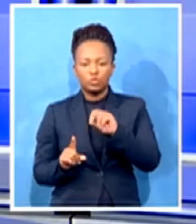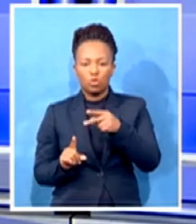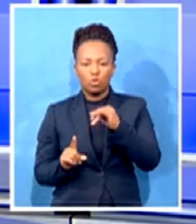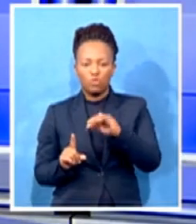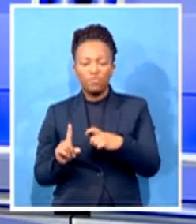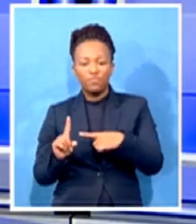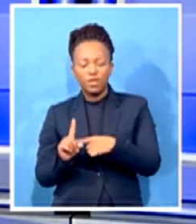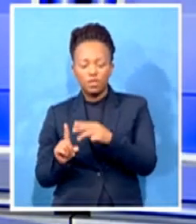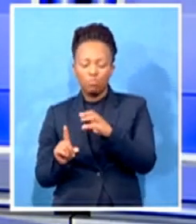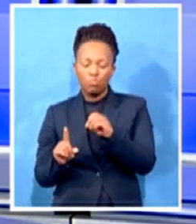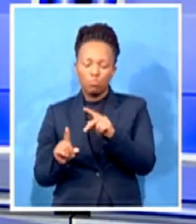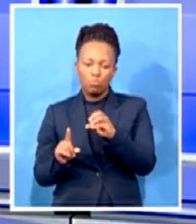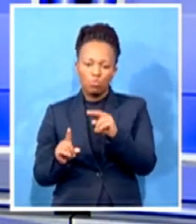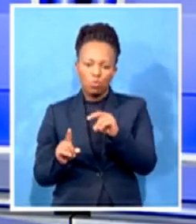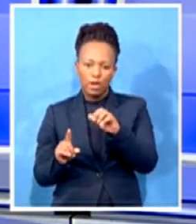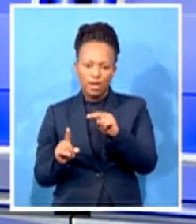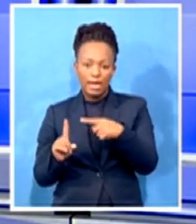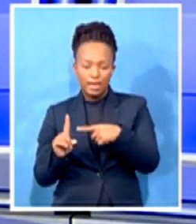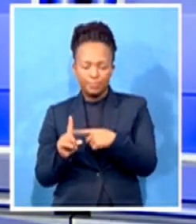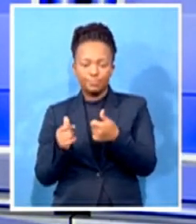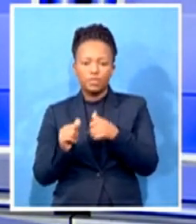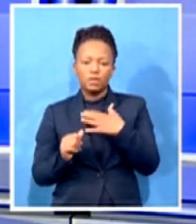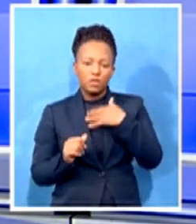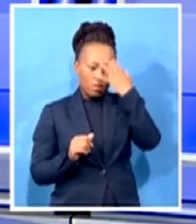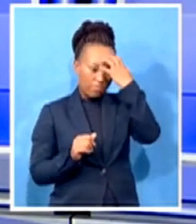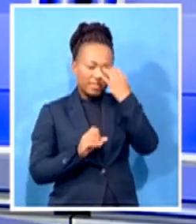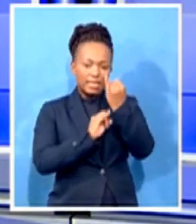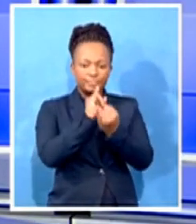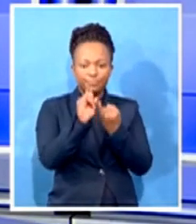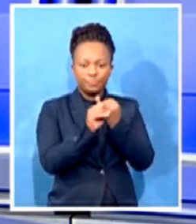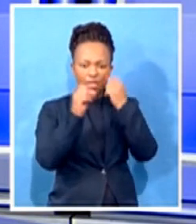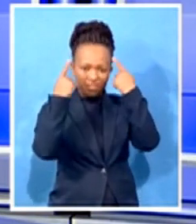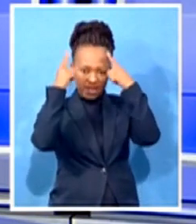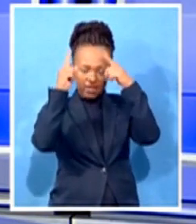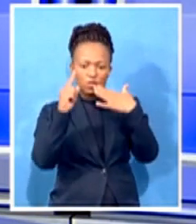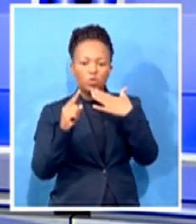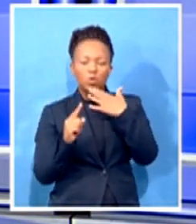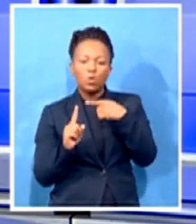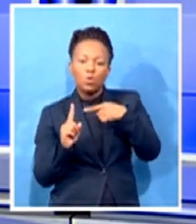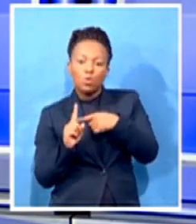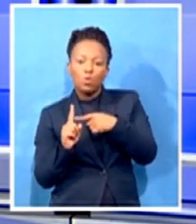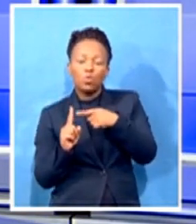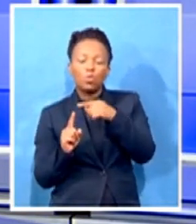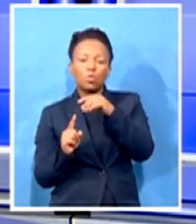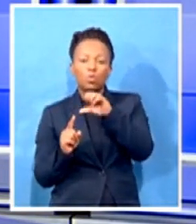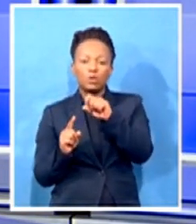National Relations at Wits University, Professor John Stremler. Professor Stremler, a very good morning to you.